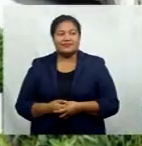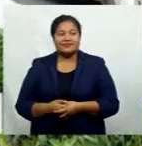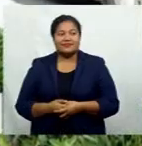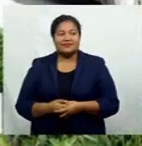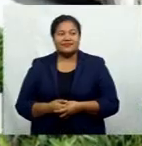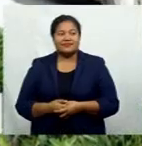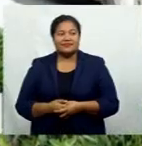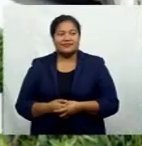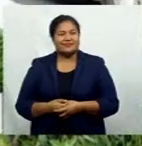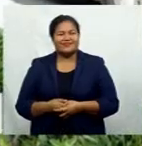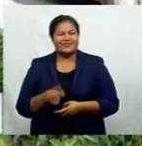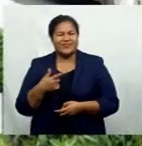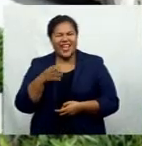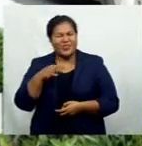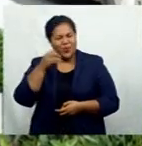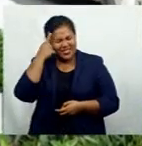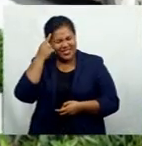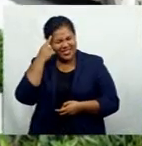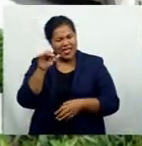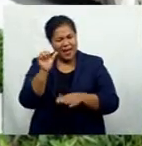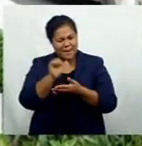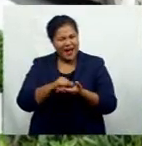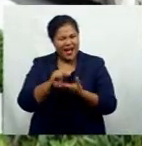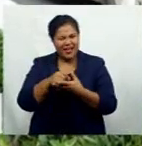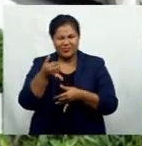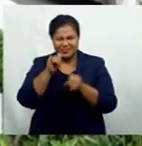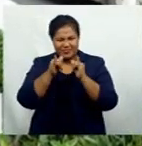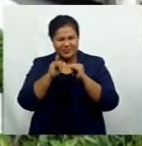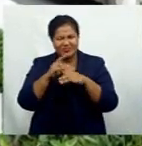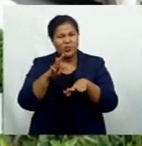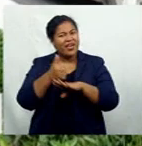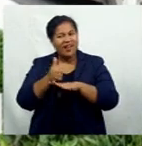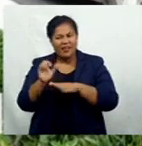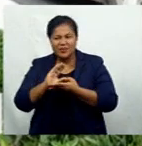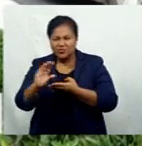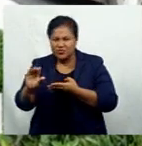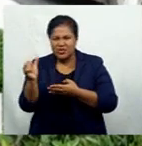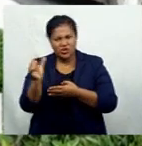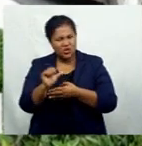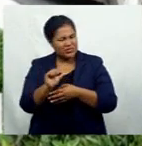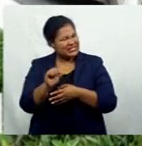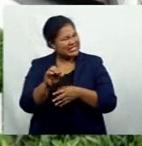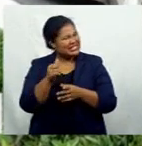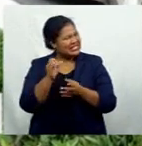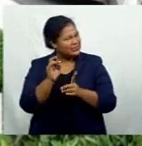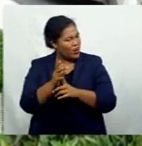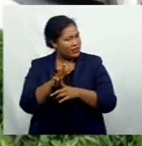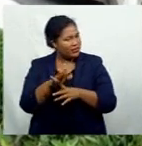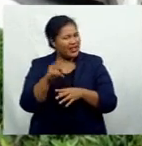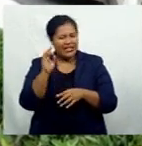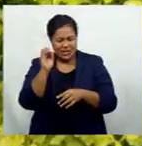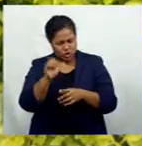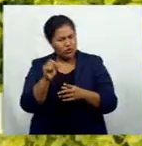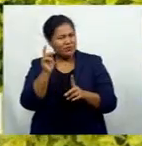I don't think buying alcohol with a government assistance is wise. people should prioritize the need of their family.